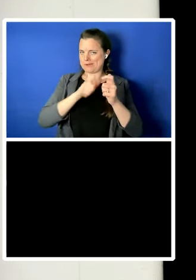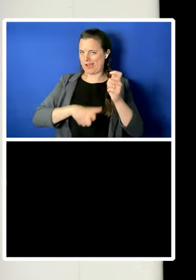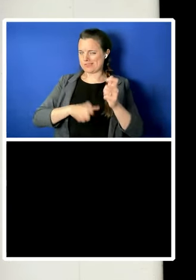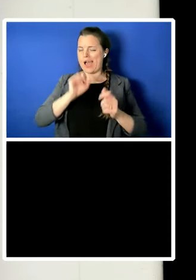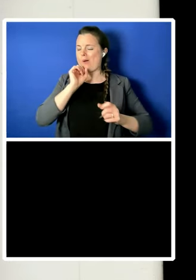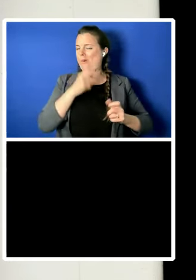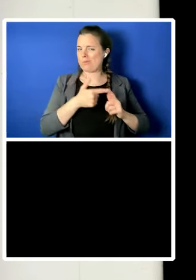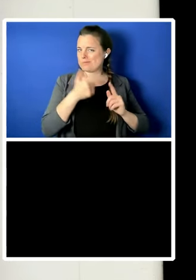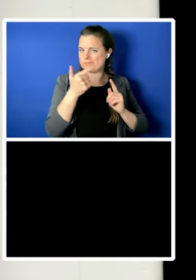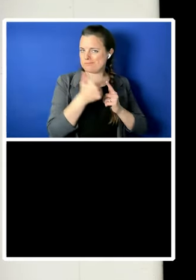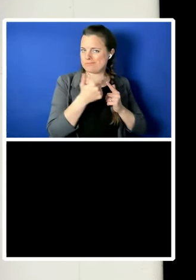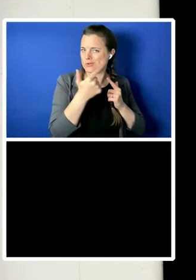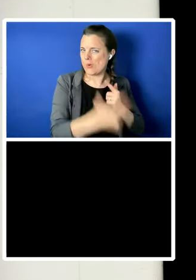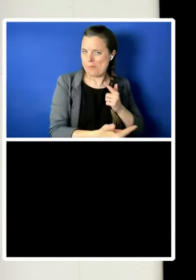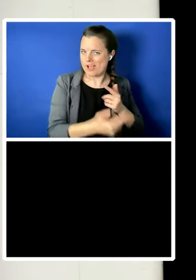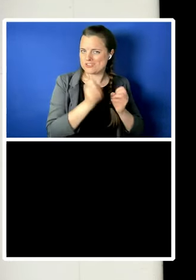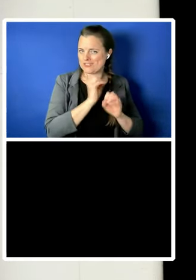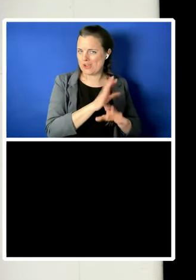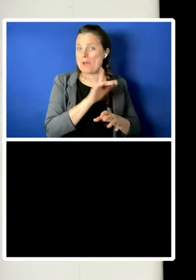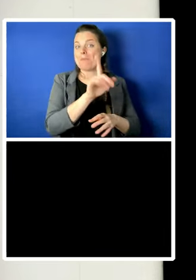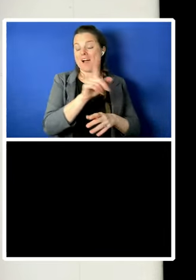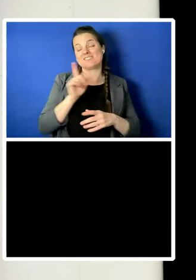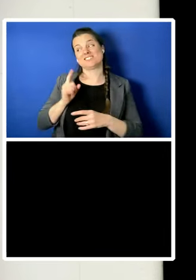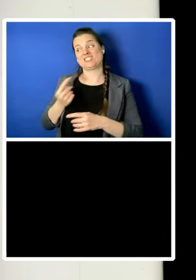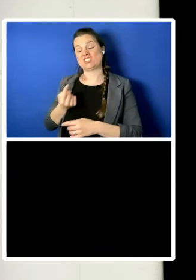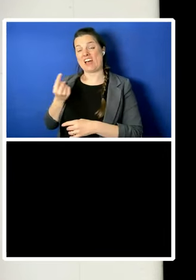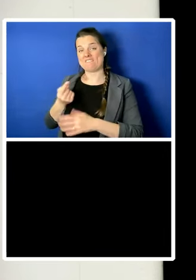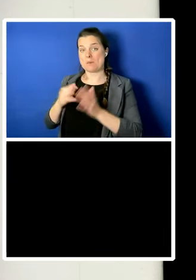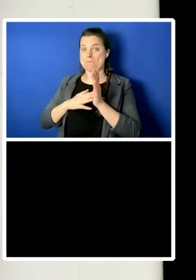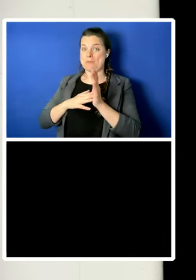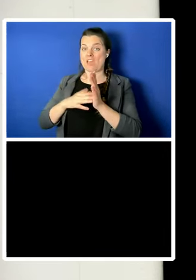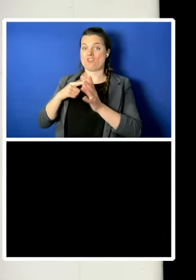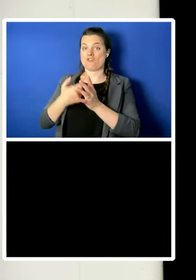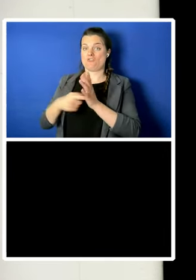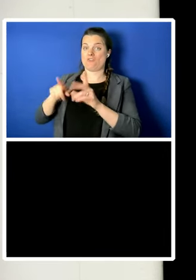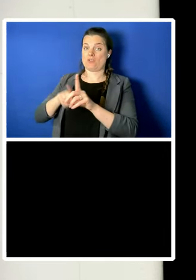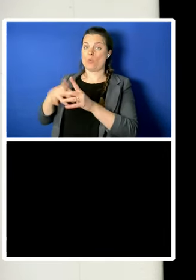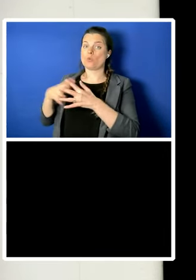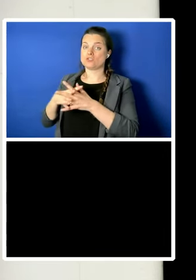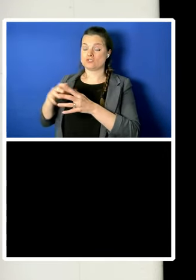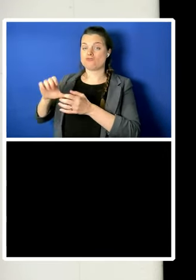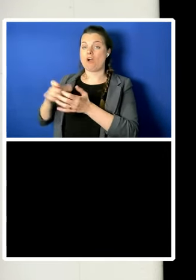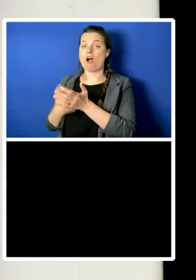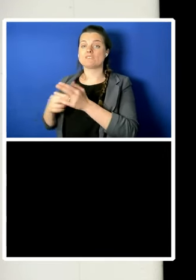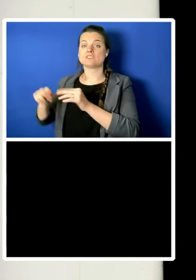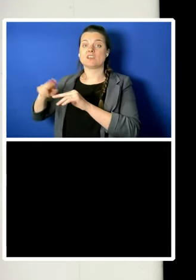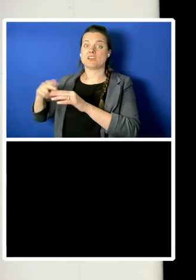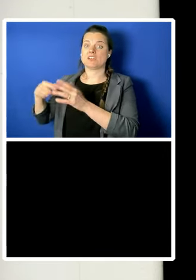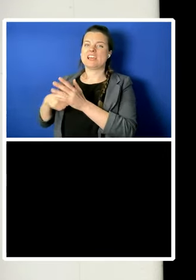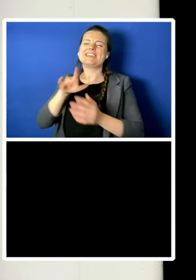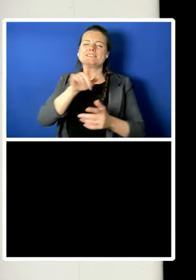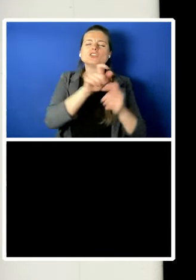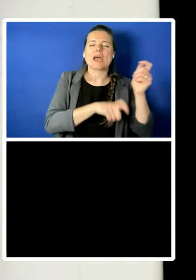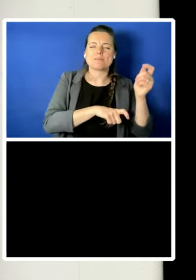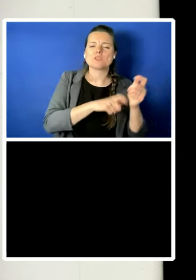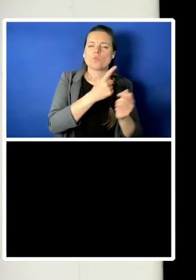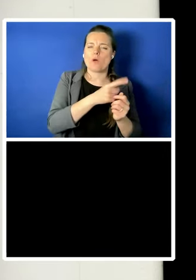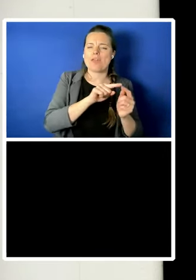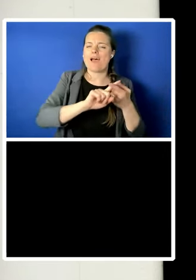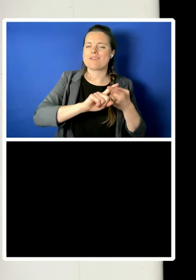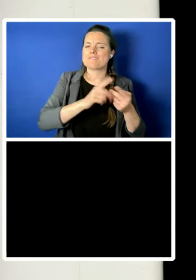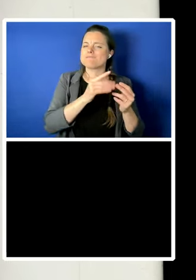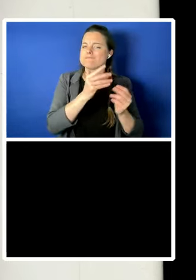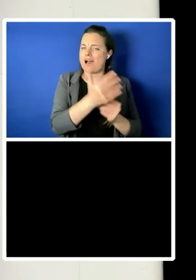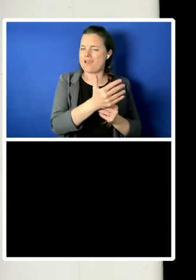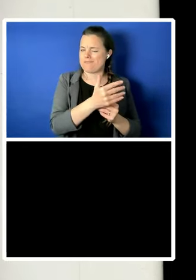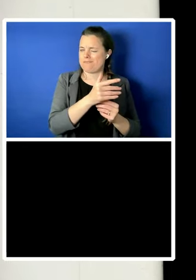in the history of human rights. I'll say no more than that. Chapters one and five, for those of you who are interested in picking up